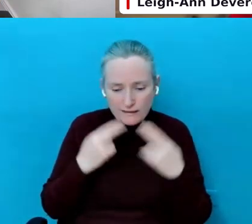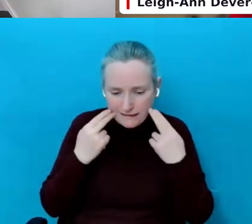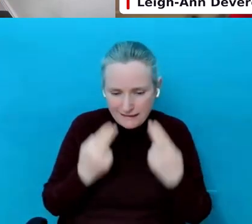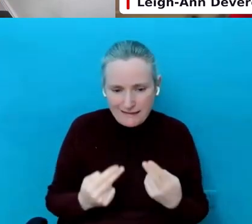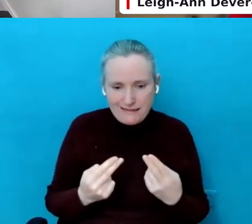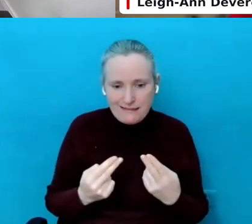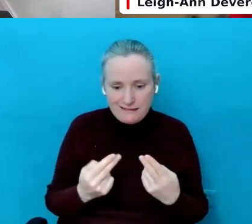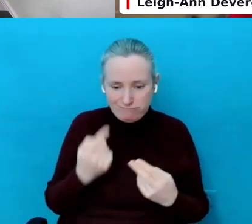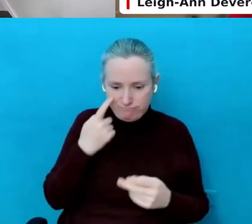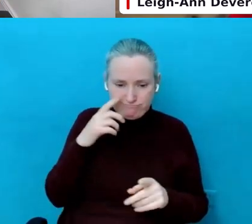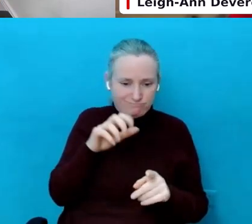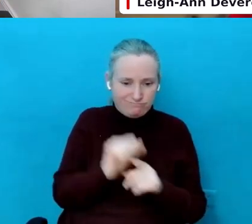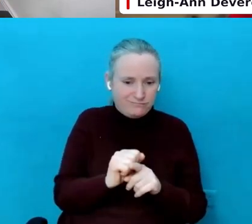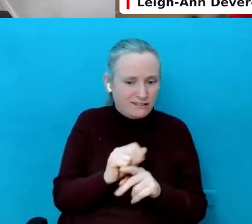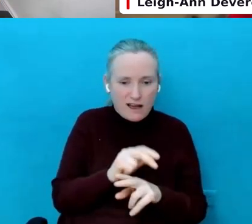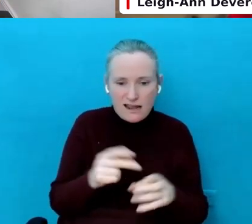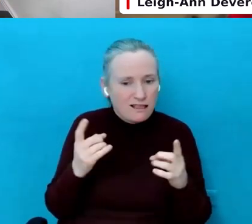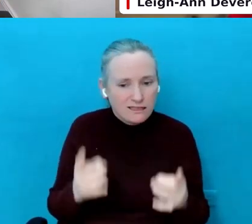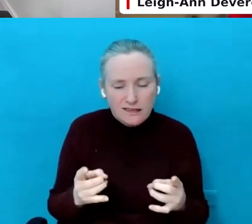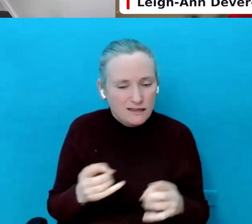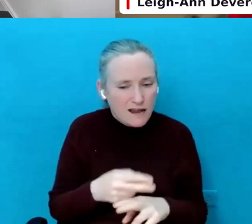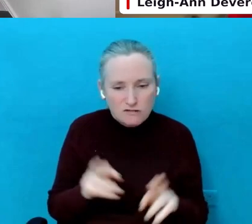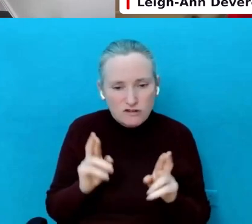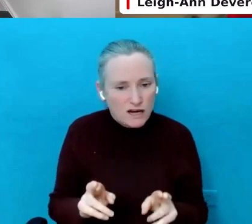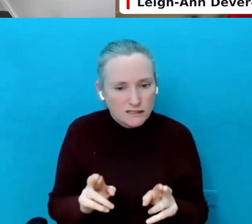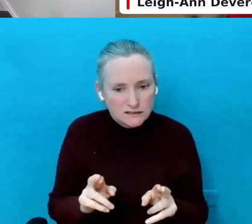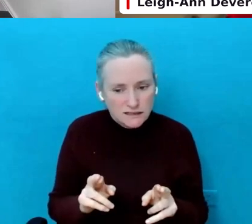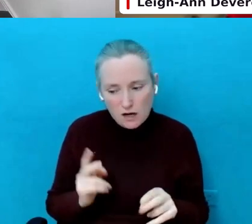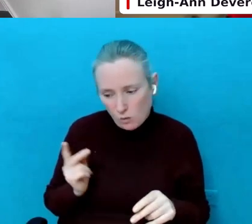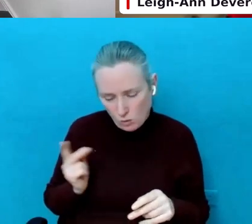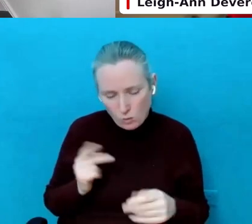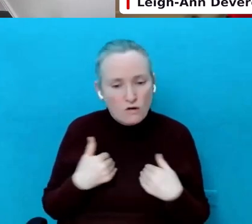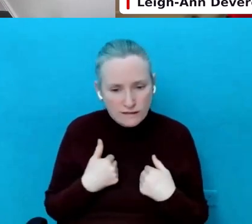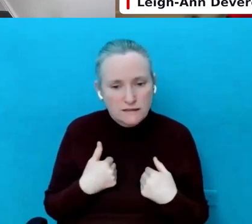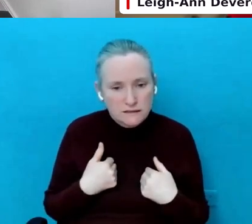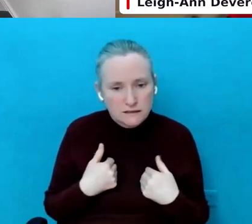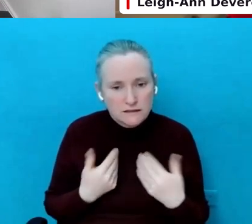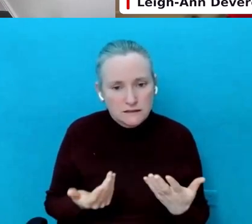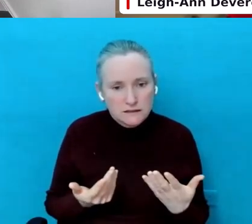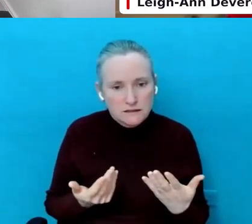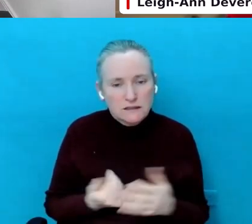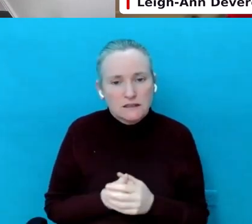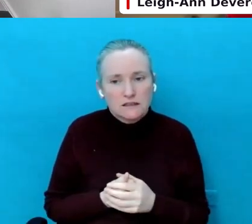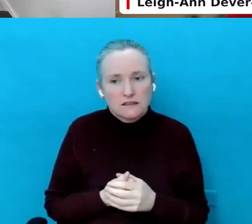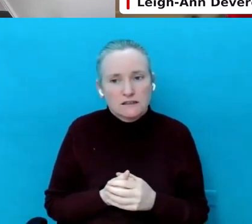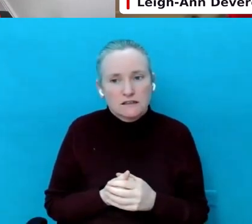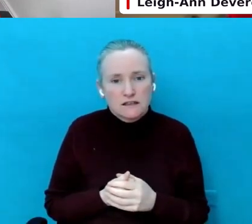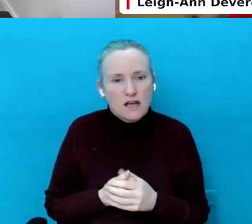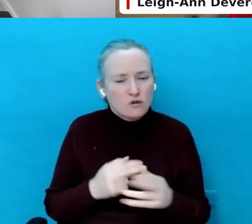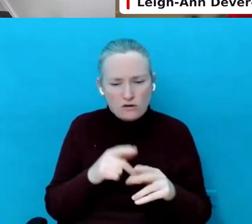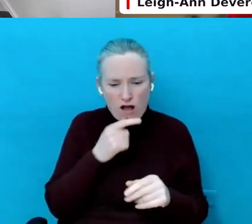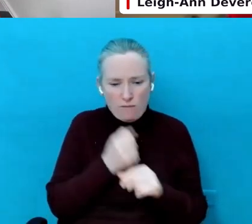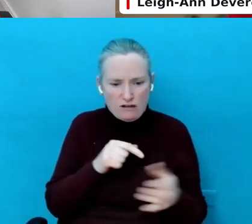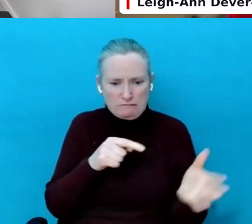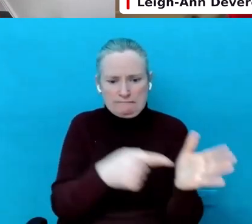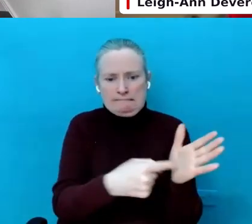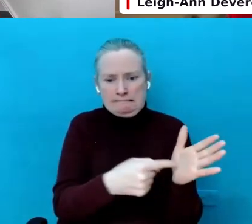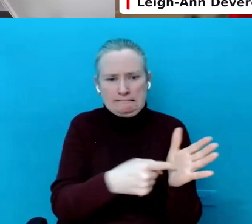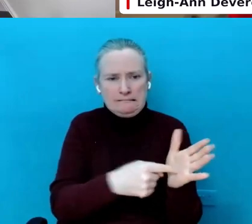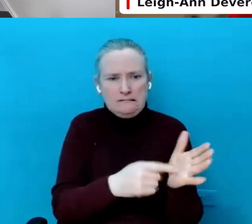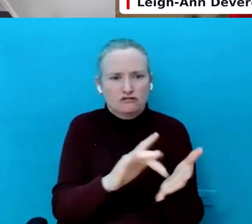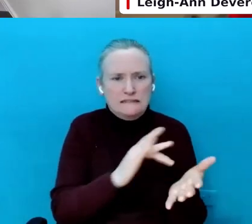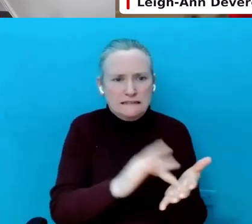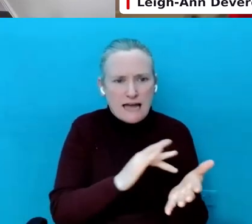This is not healthy. This is not right. And we are concerned. And, you know, don't make it about the device. Don't make it about the hours.